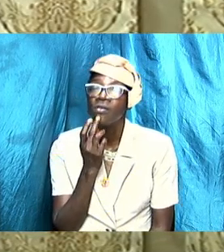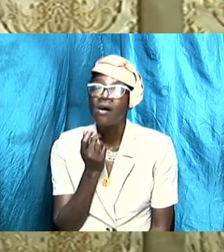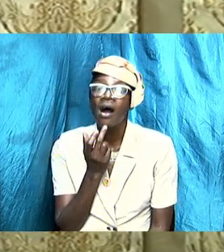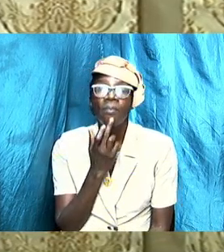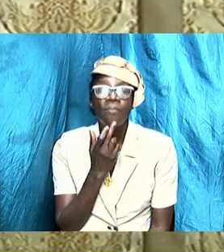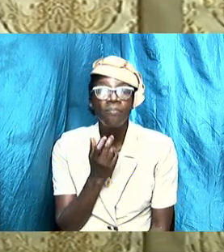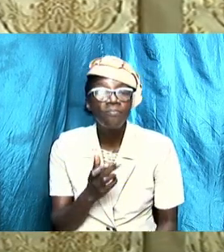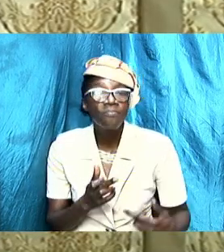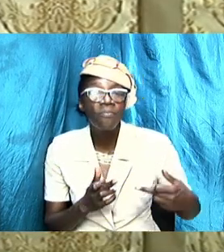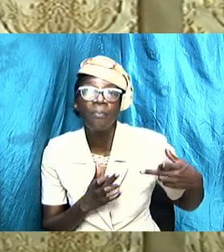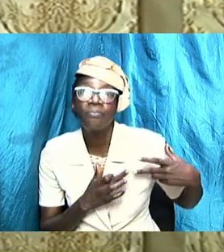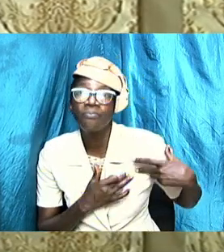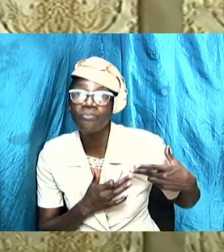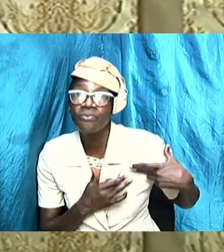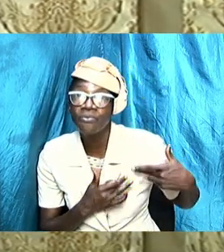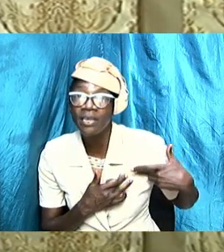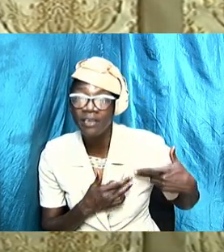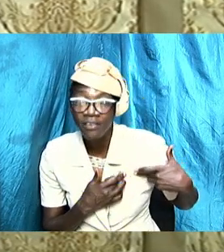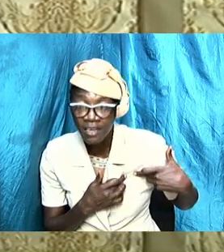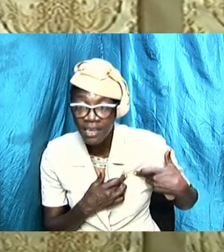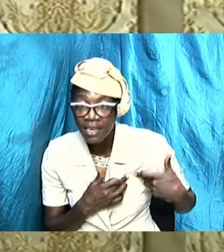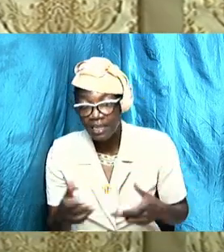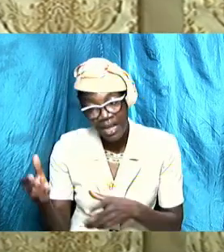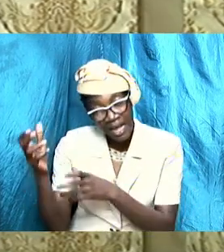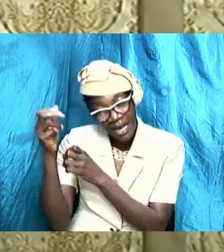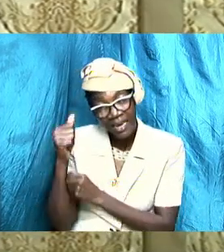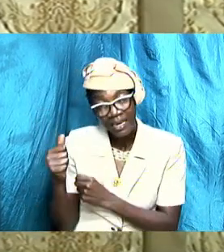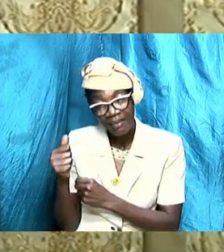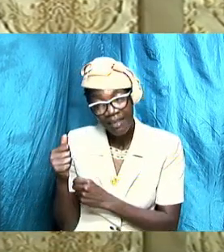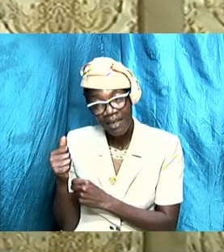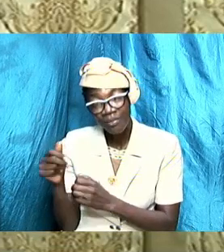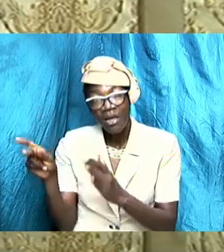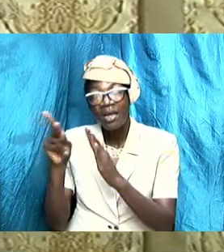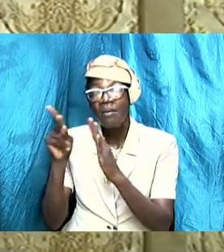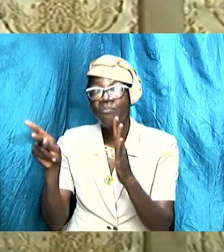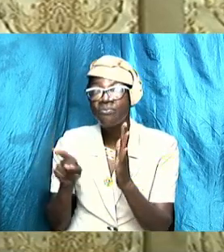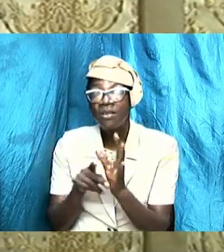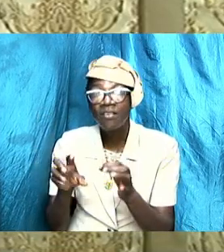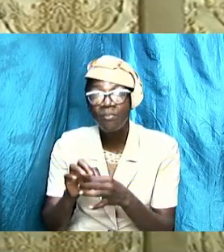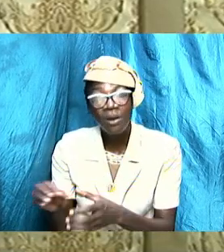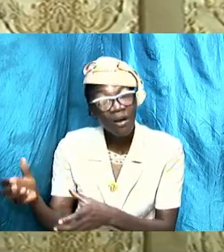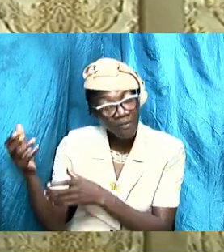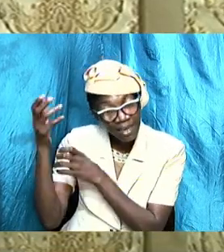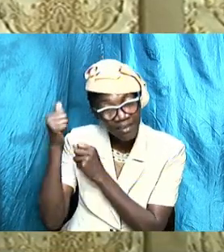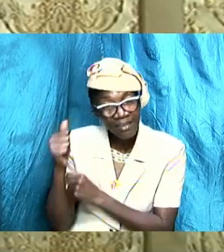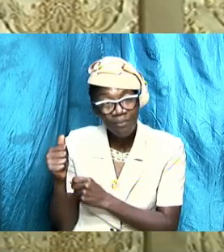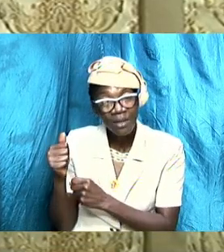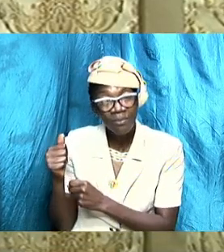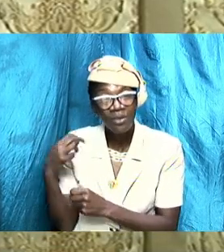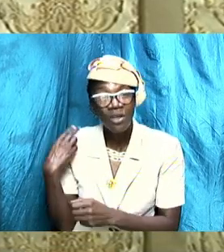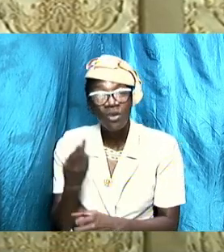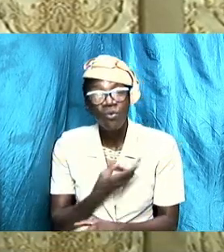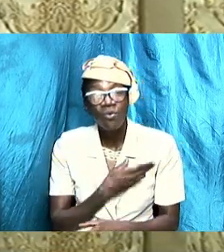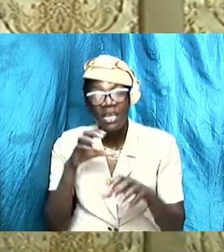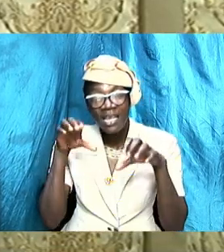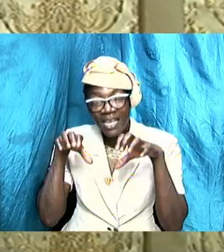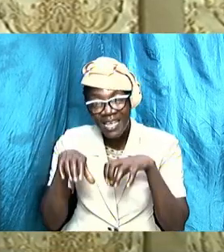accept the principle of acceptance we can